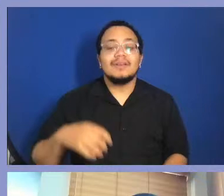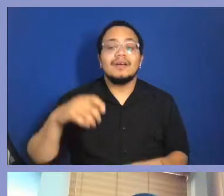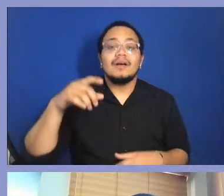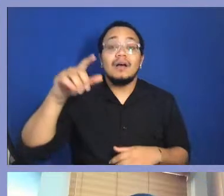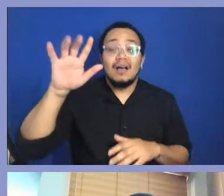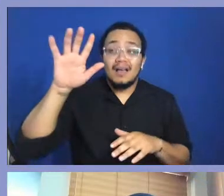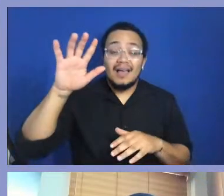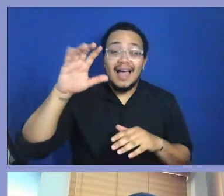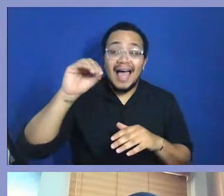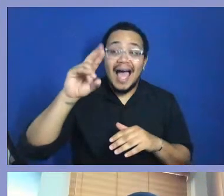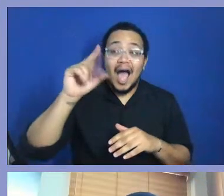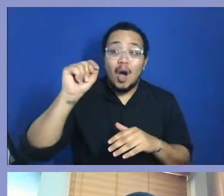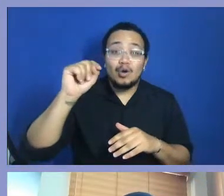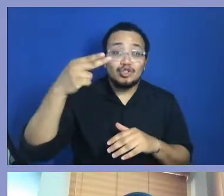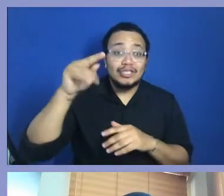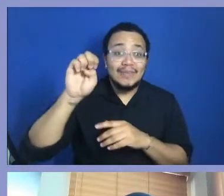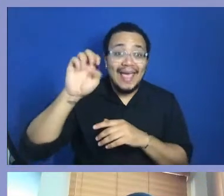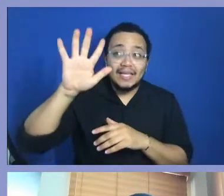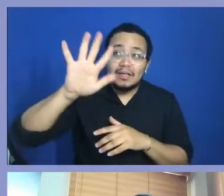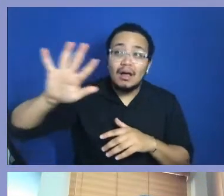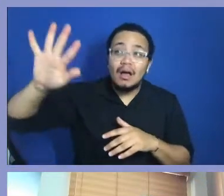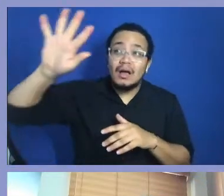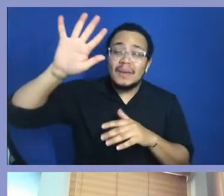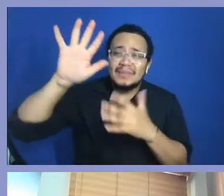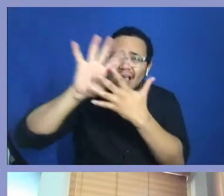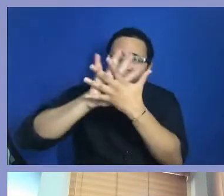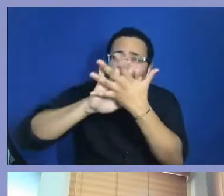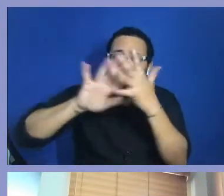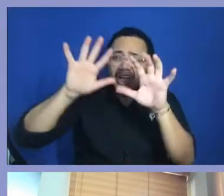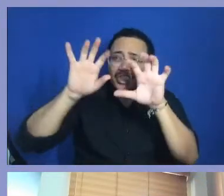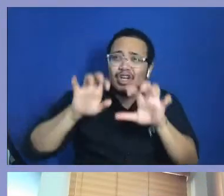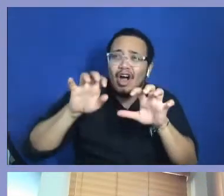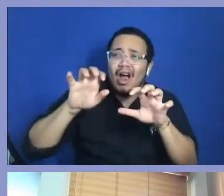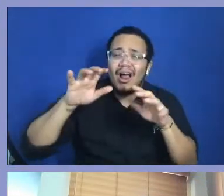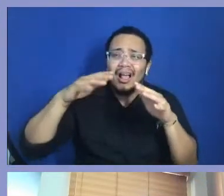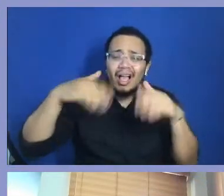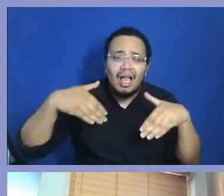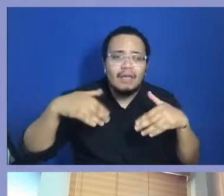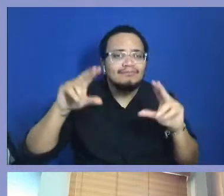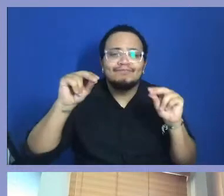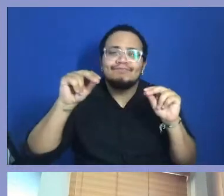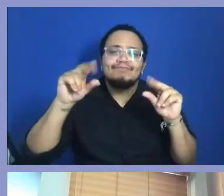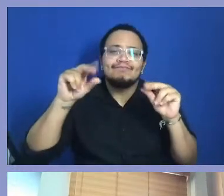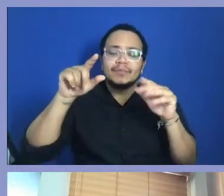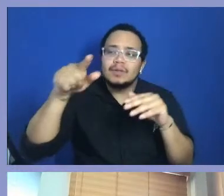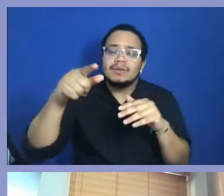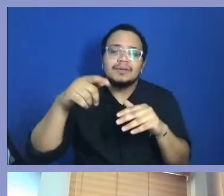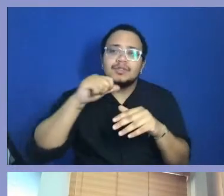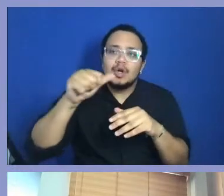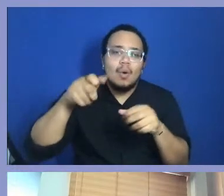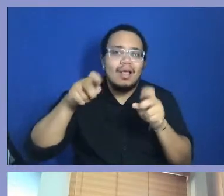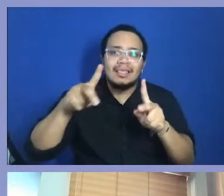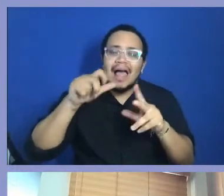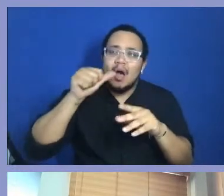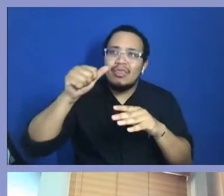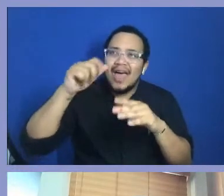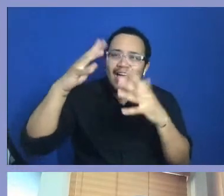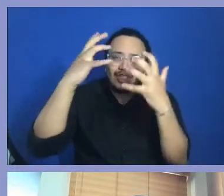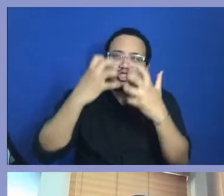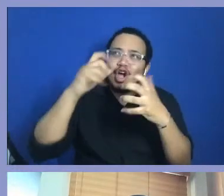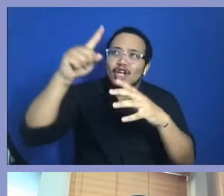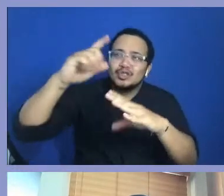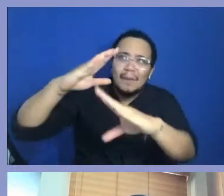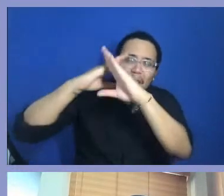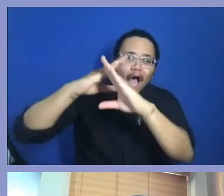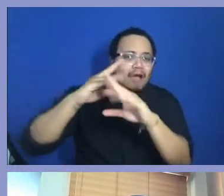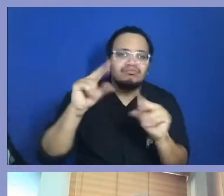is not the glass ceiling, but not getting beyond the clouds in your way. And you can get rid of that clouds in your way